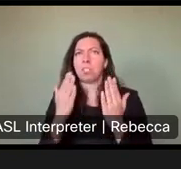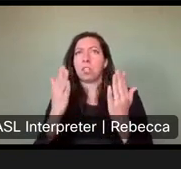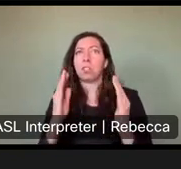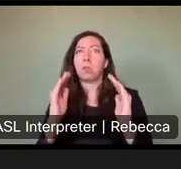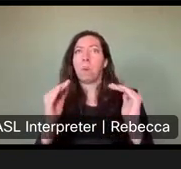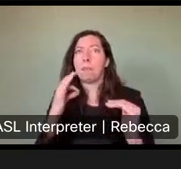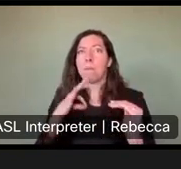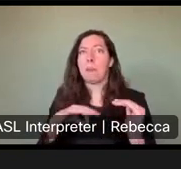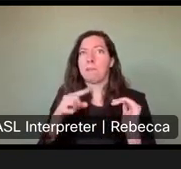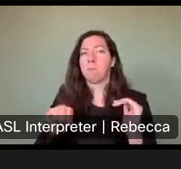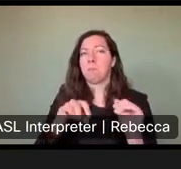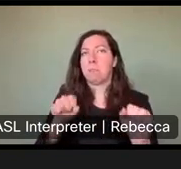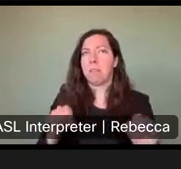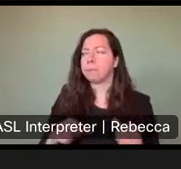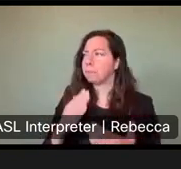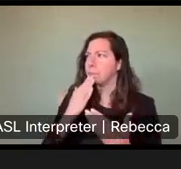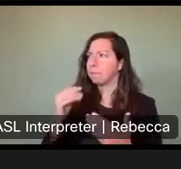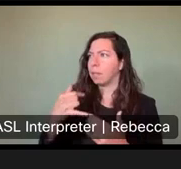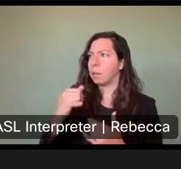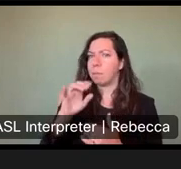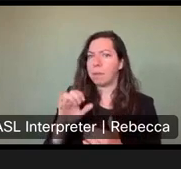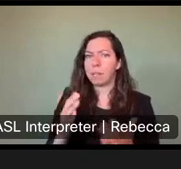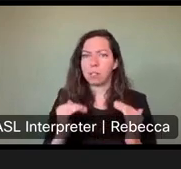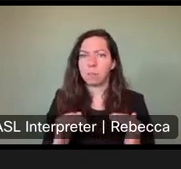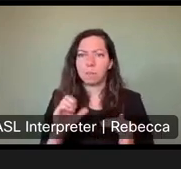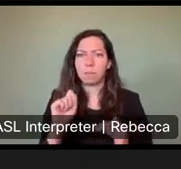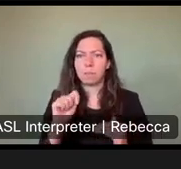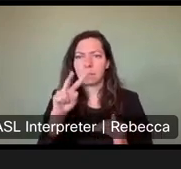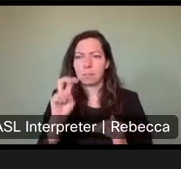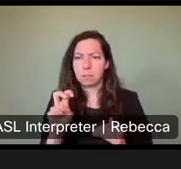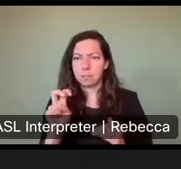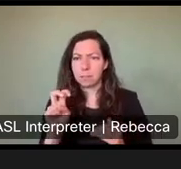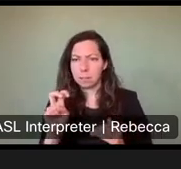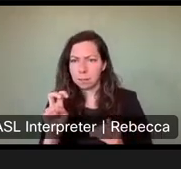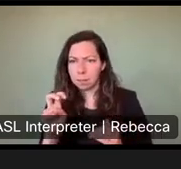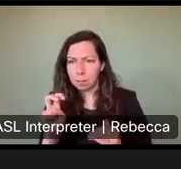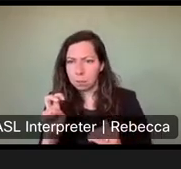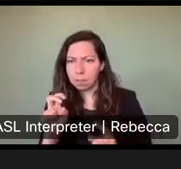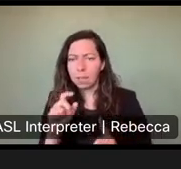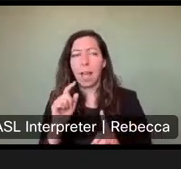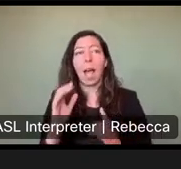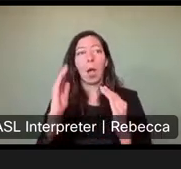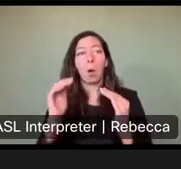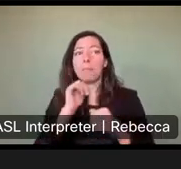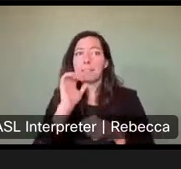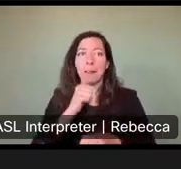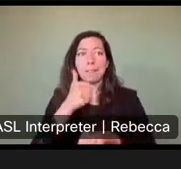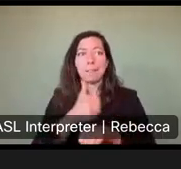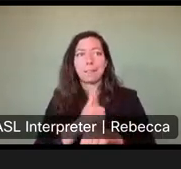Thank you for that, Paige. Steve Harrington says, I hope it isn't. I'll be in touch. Have some decent ideas. Thank you for that, Steve.